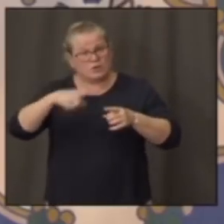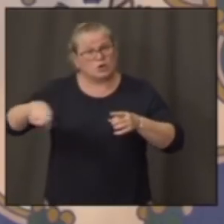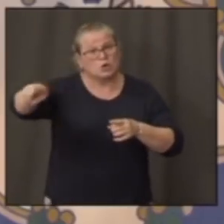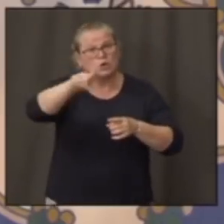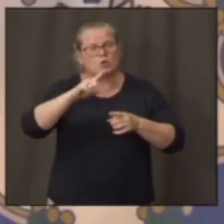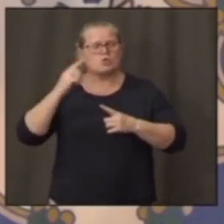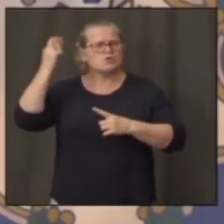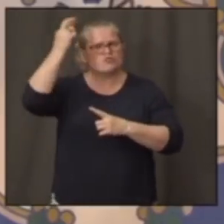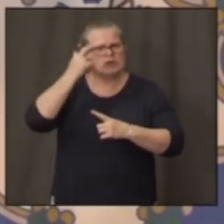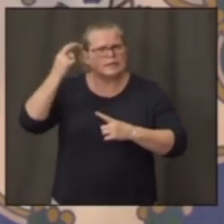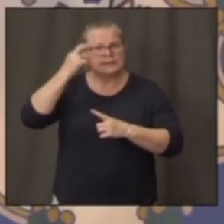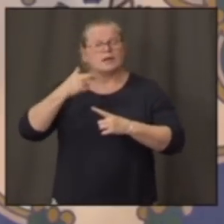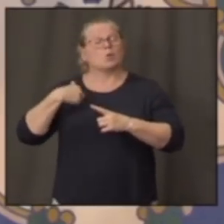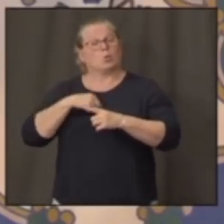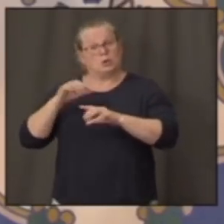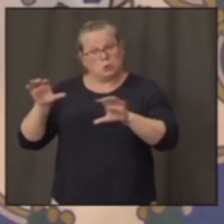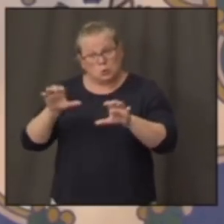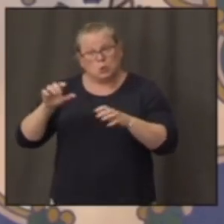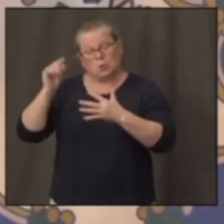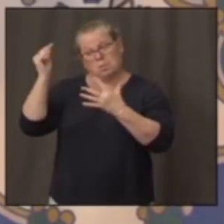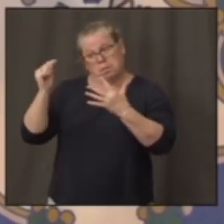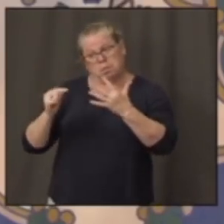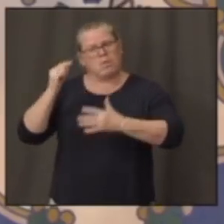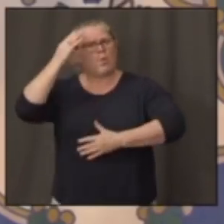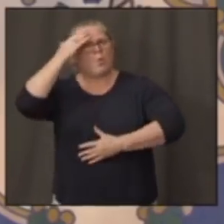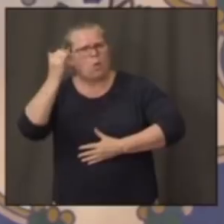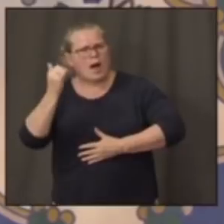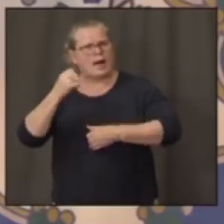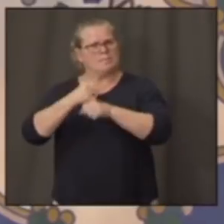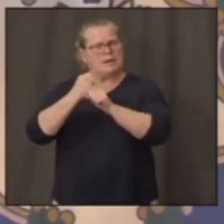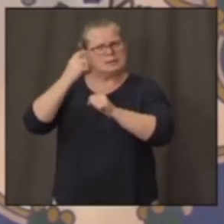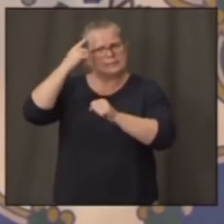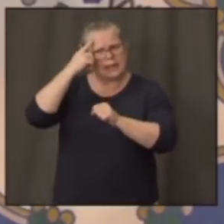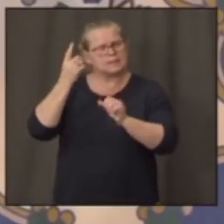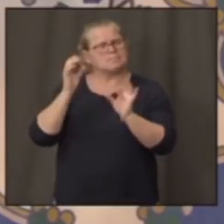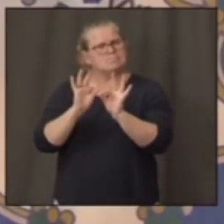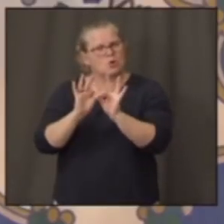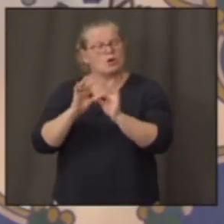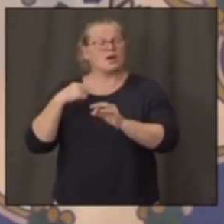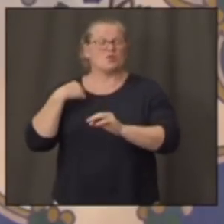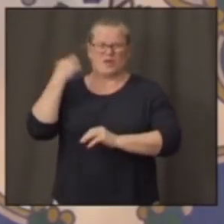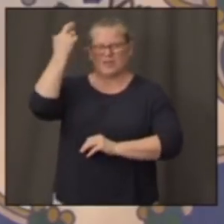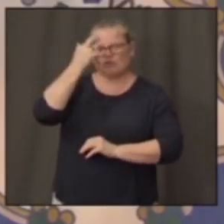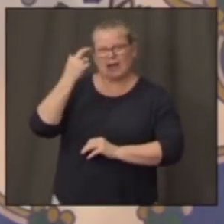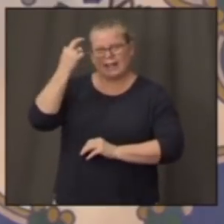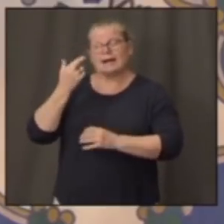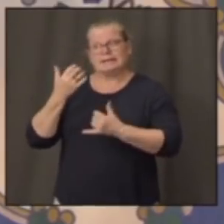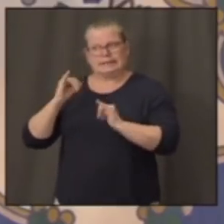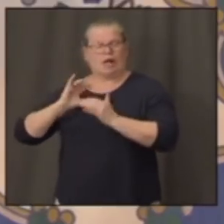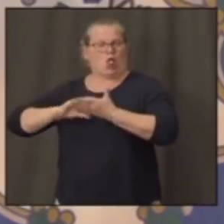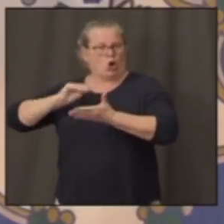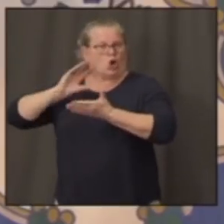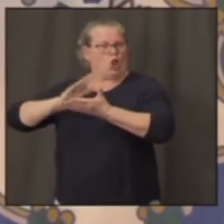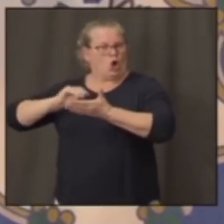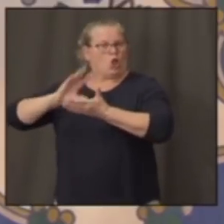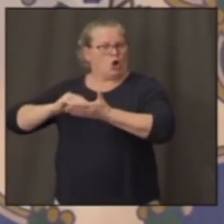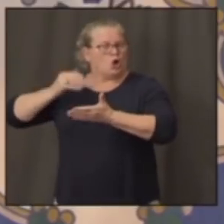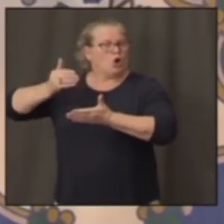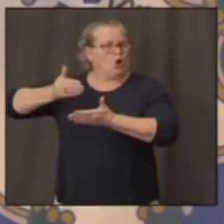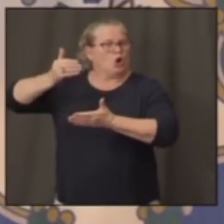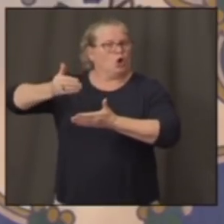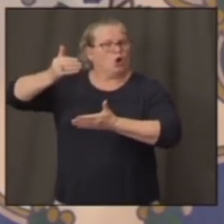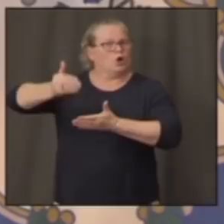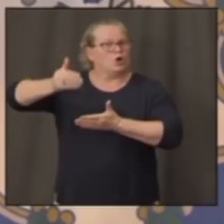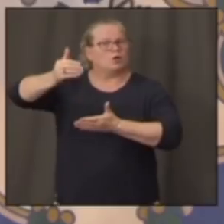doing it and why we think it makes sense. And we realize there's a lot we've got to learn along the way. Nobody has been more